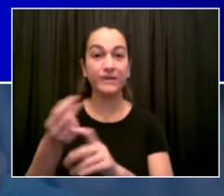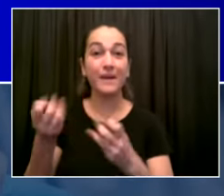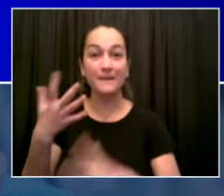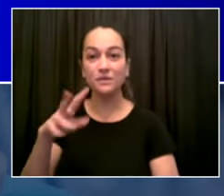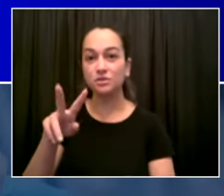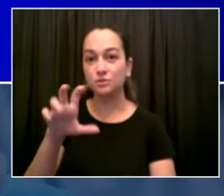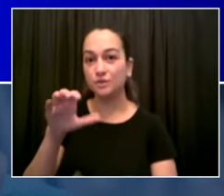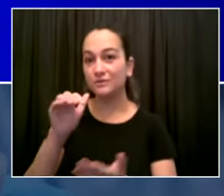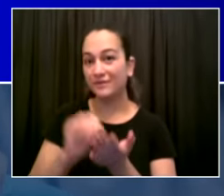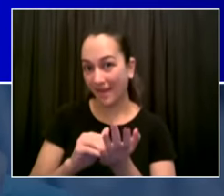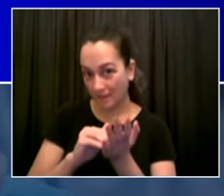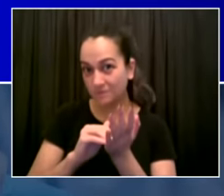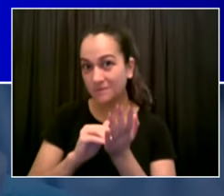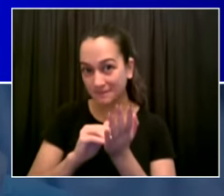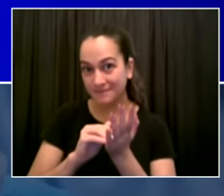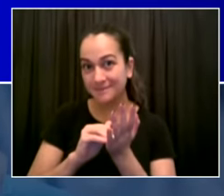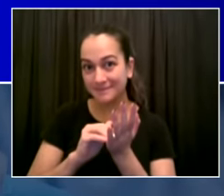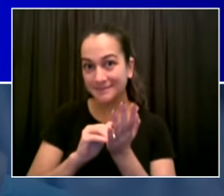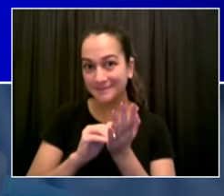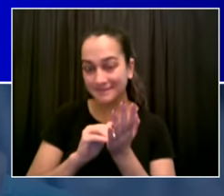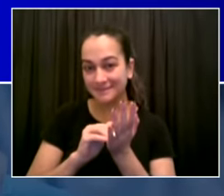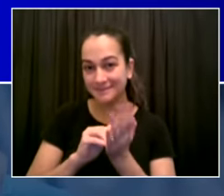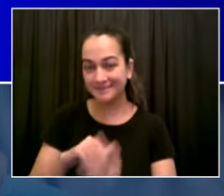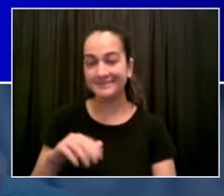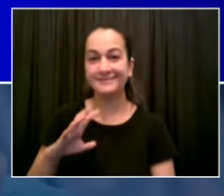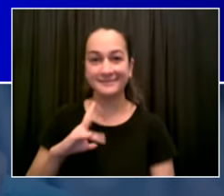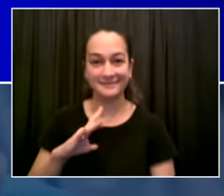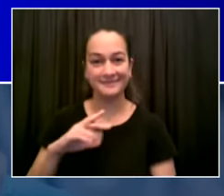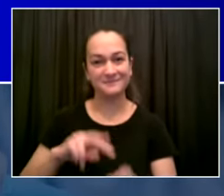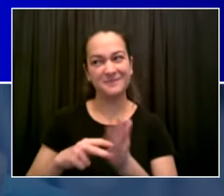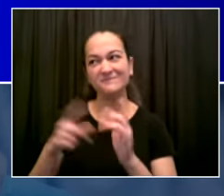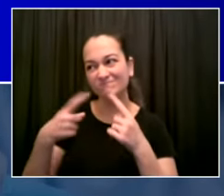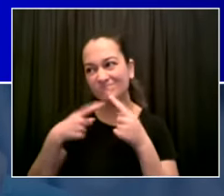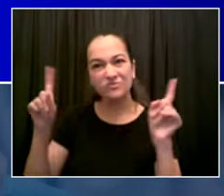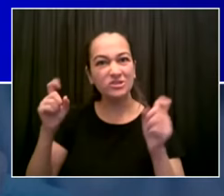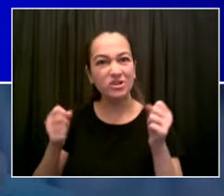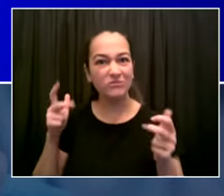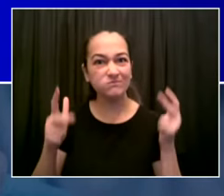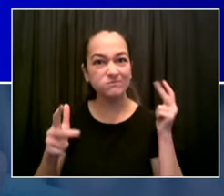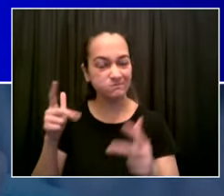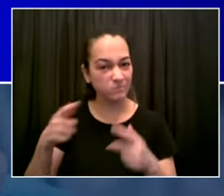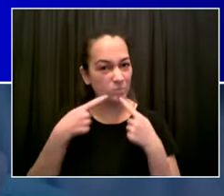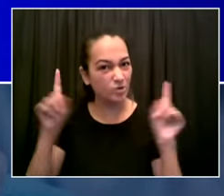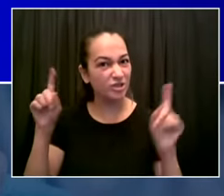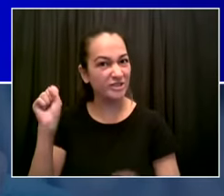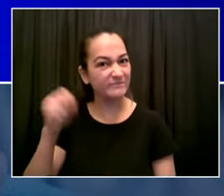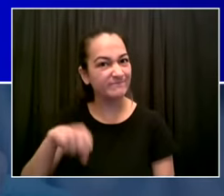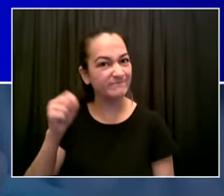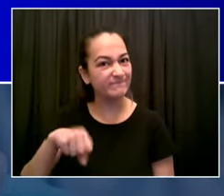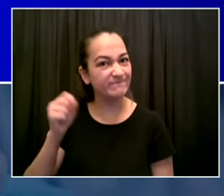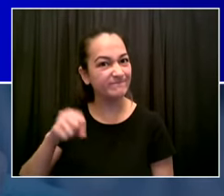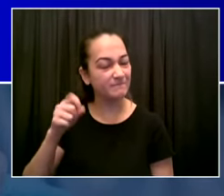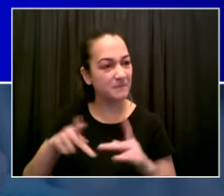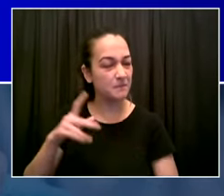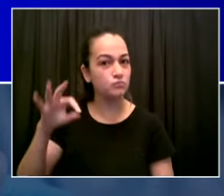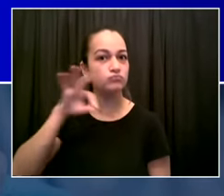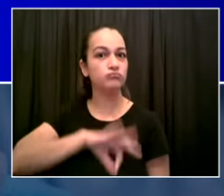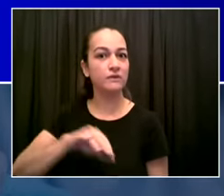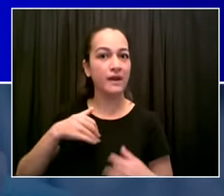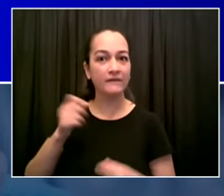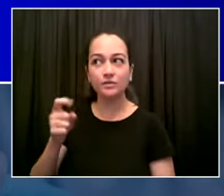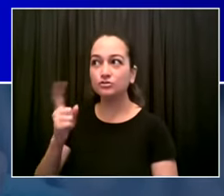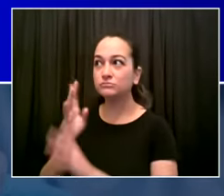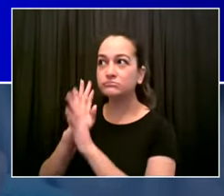positive story the mobile vaccination sites have been incredibly effective here's another milestone we've now had over 200 000 vaccination